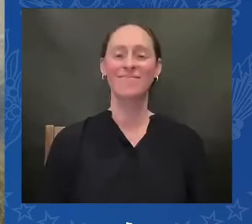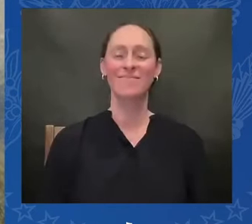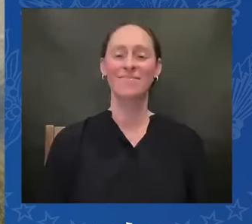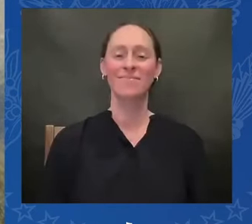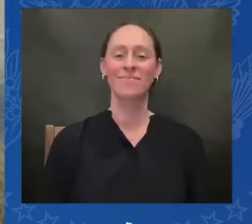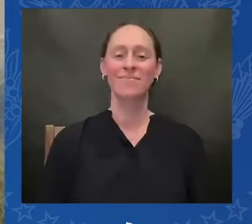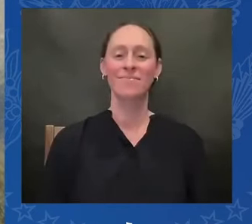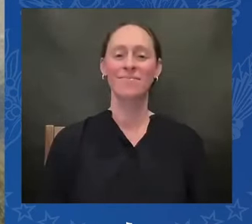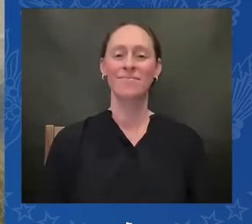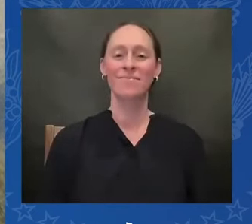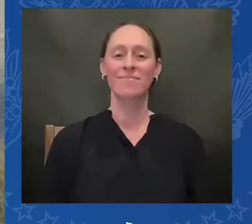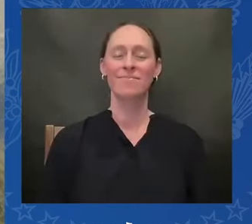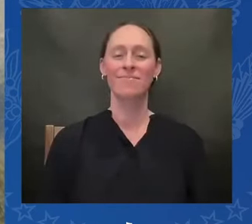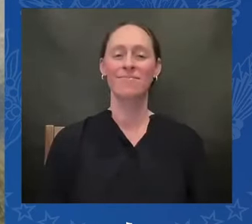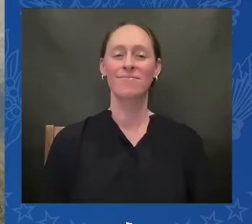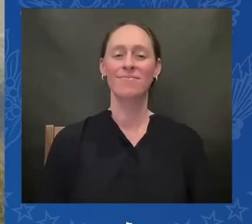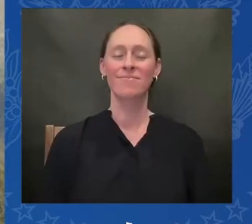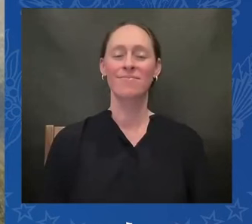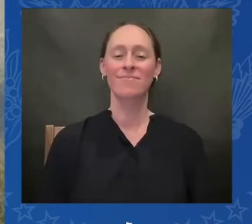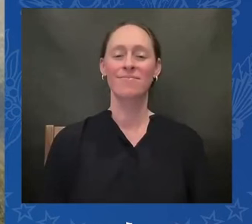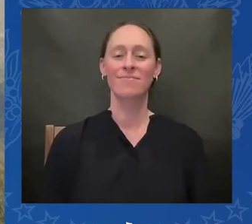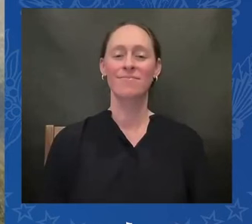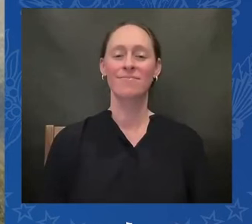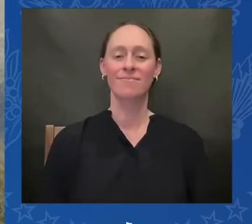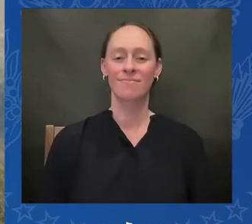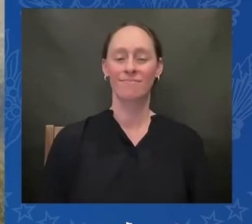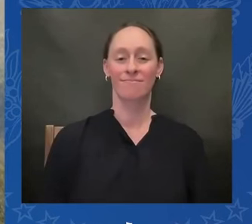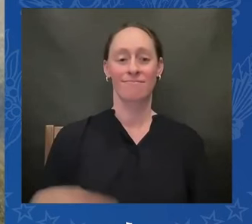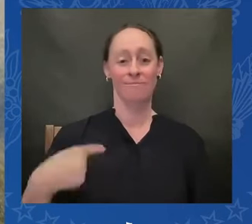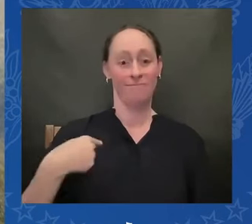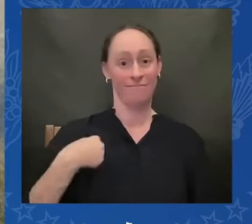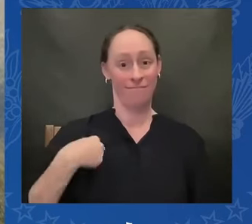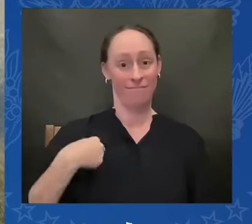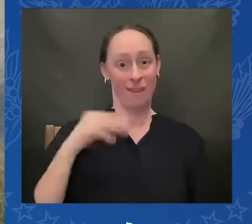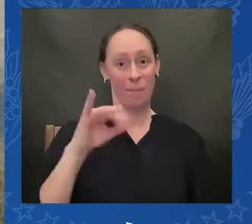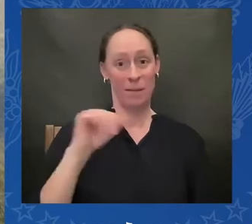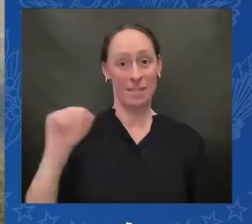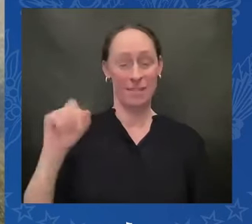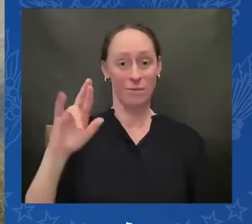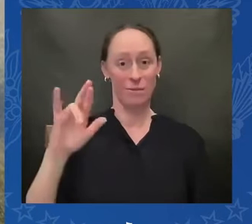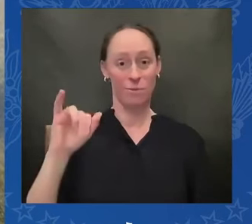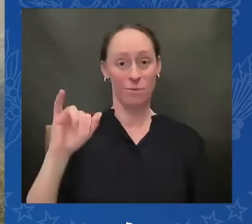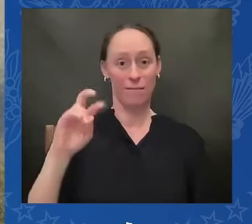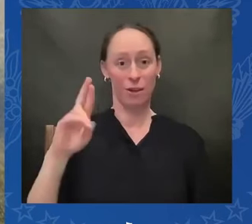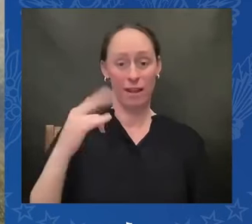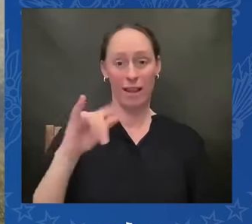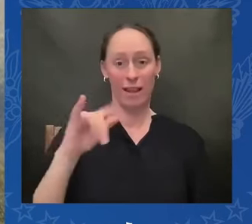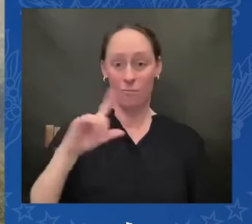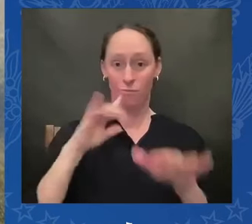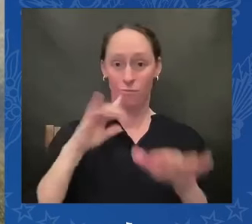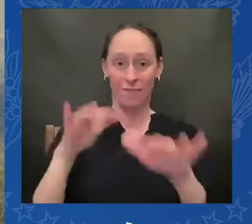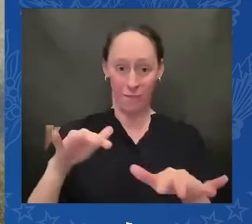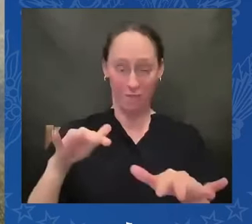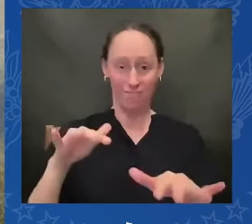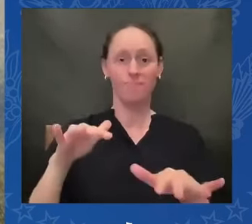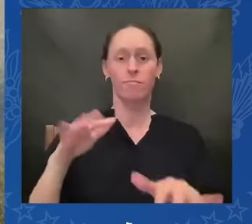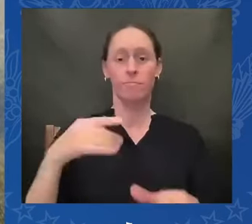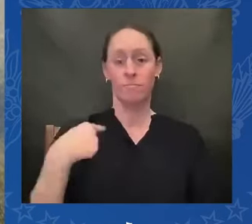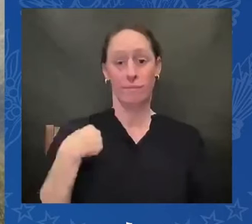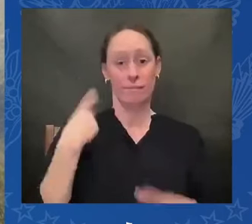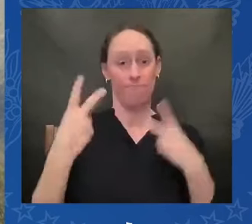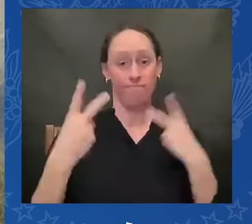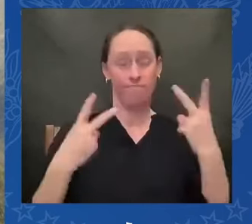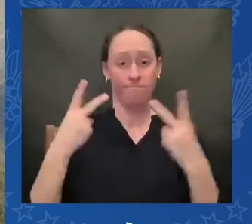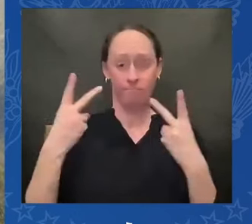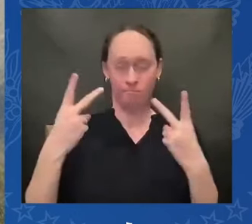River and it's such an honor to be here to witness history with every single one of you as we all know I have learned through